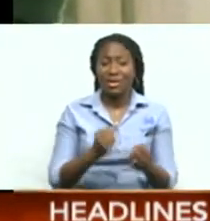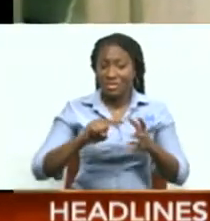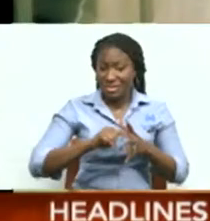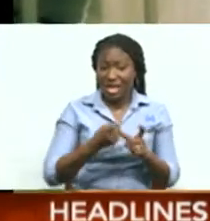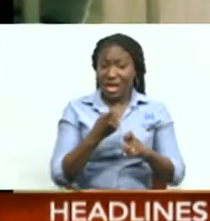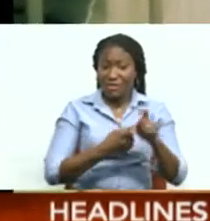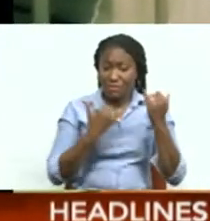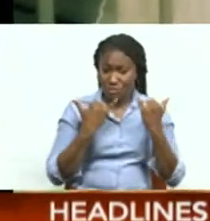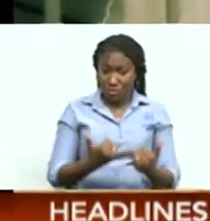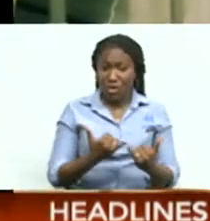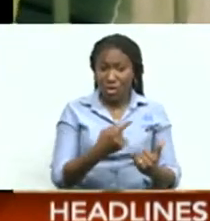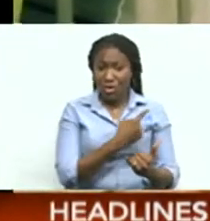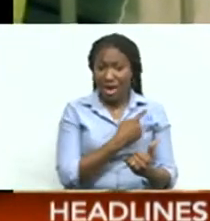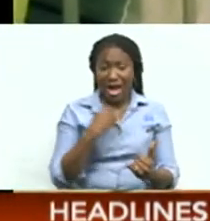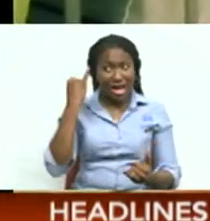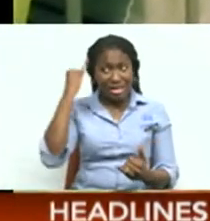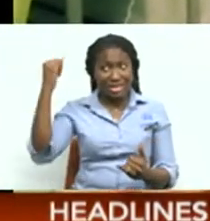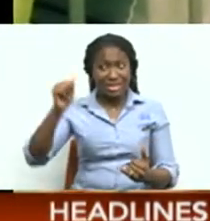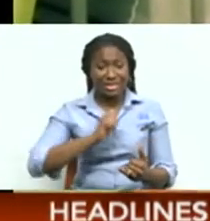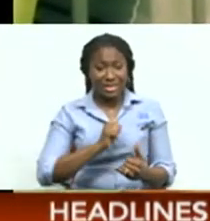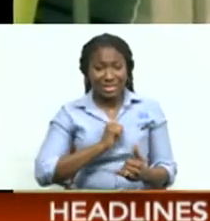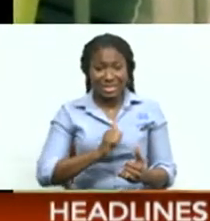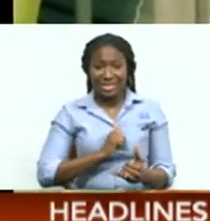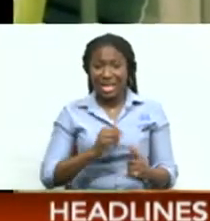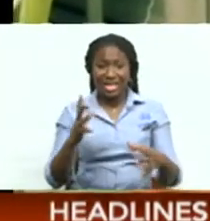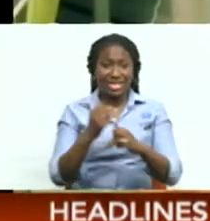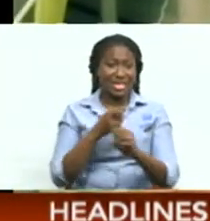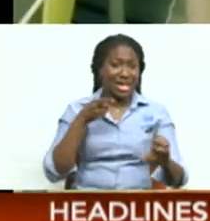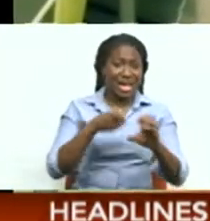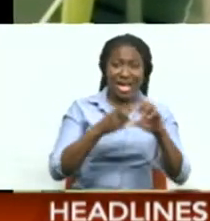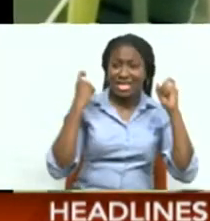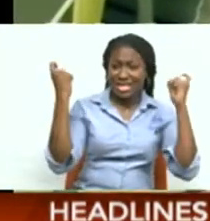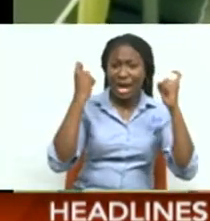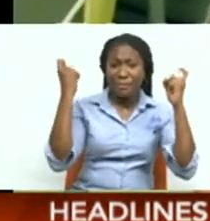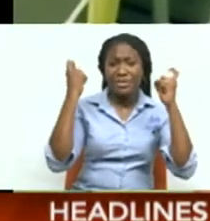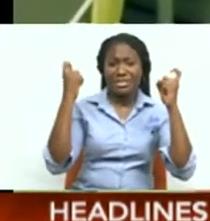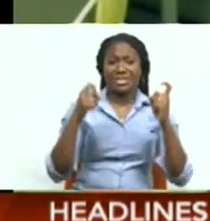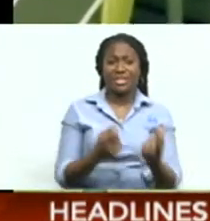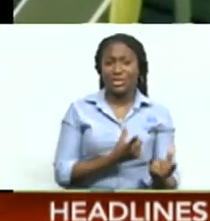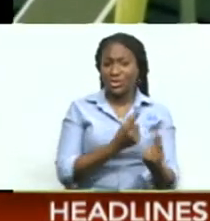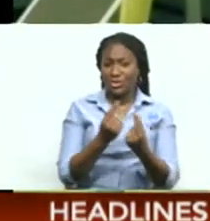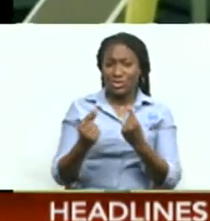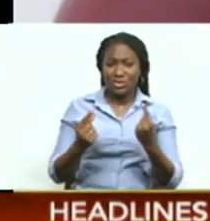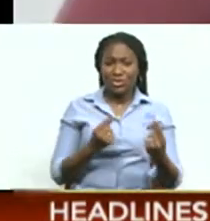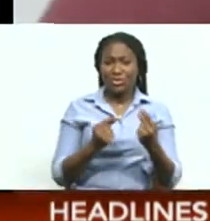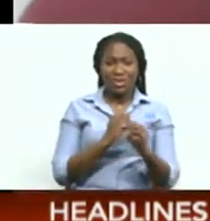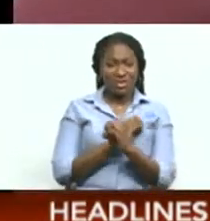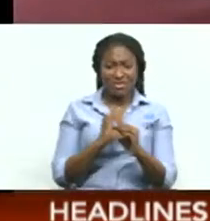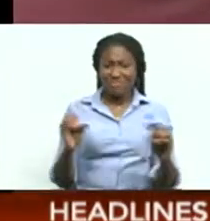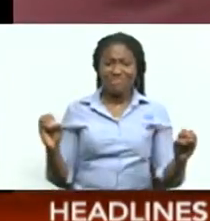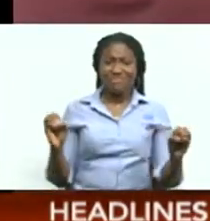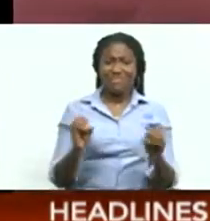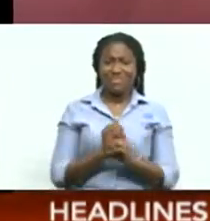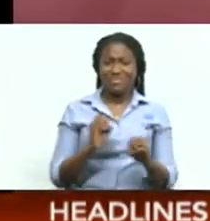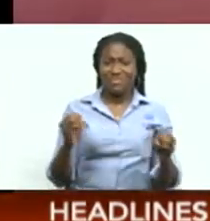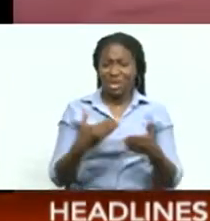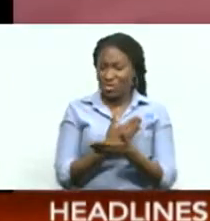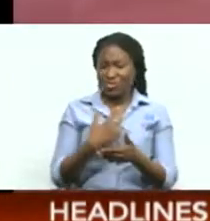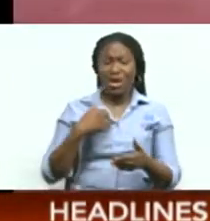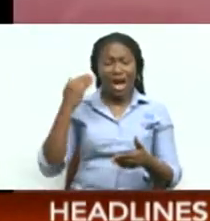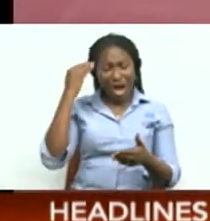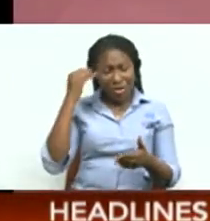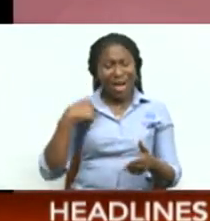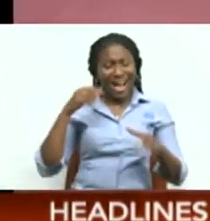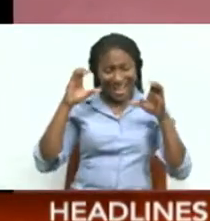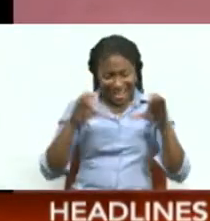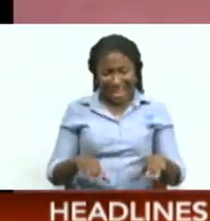just start picturing myself Either scoring, either celebrating Doing nothing new Only stuff that I know I can